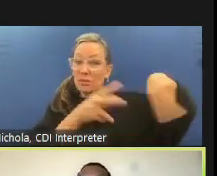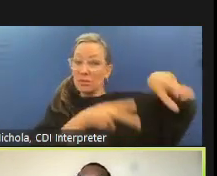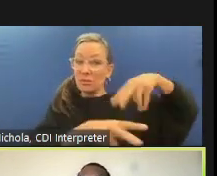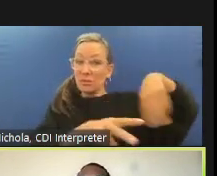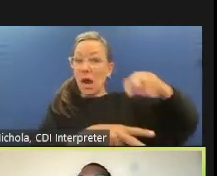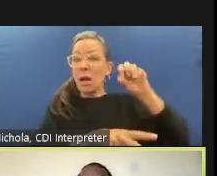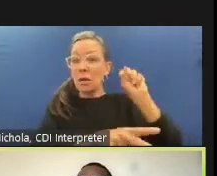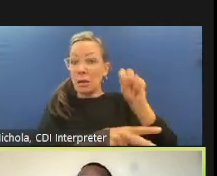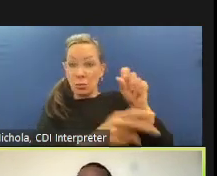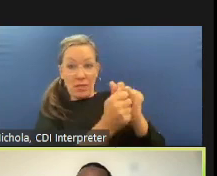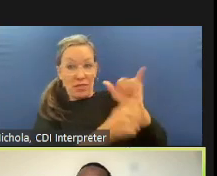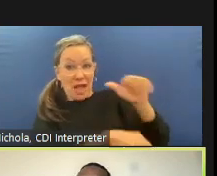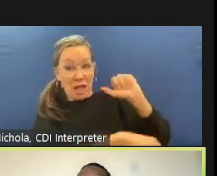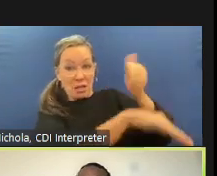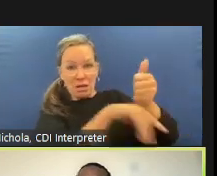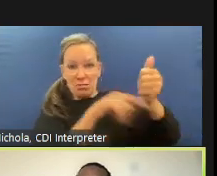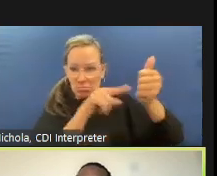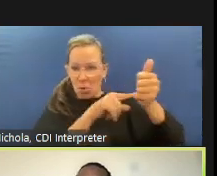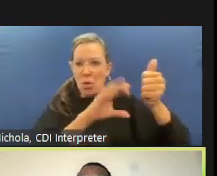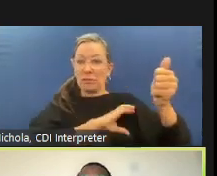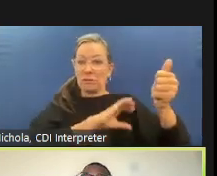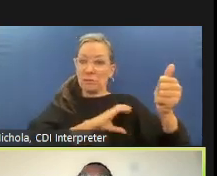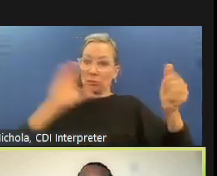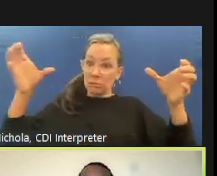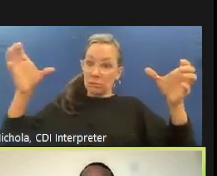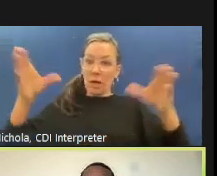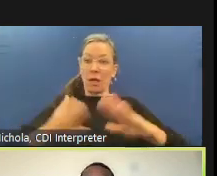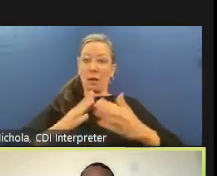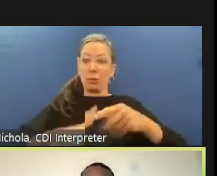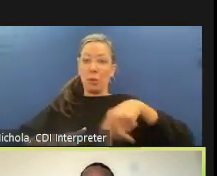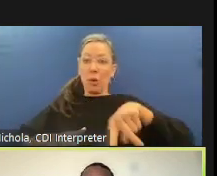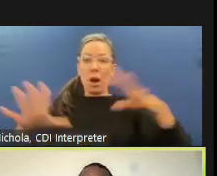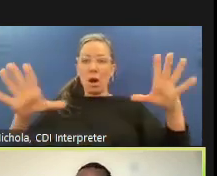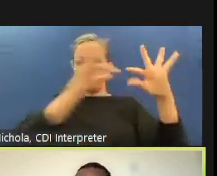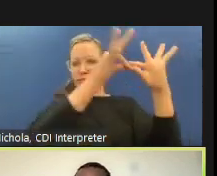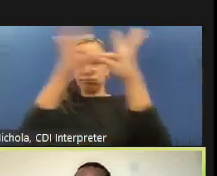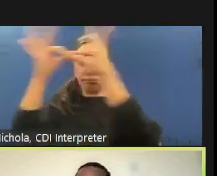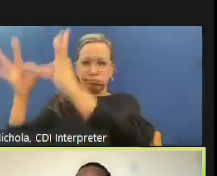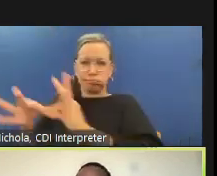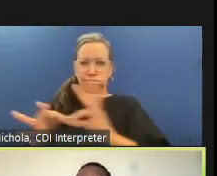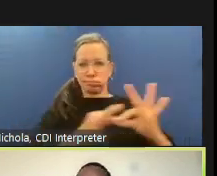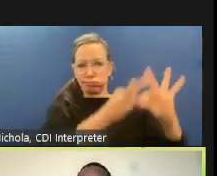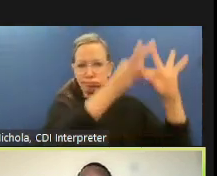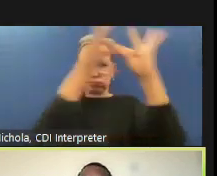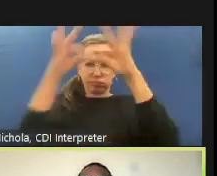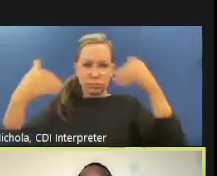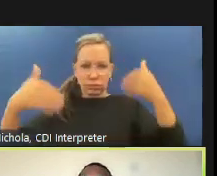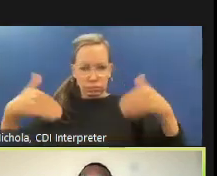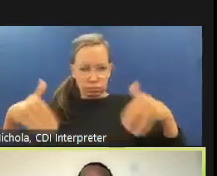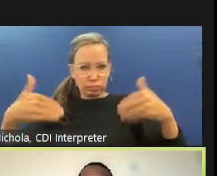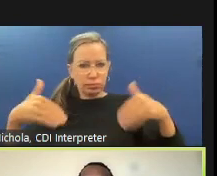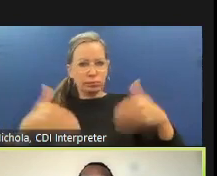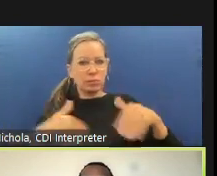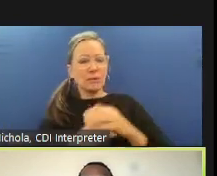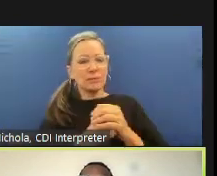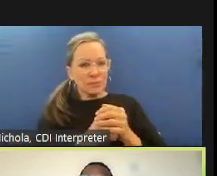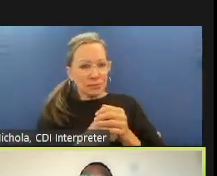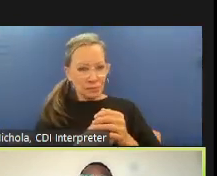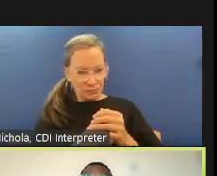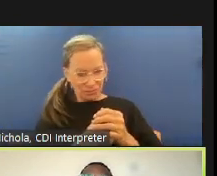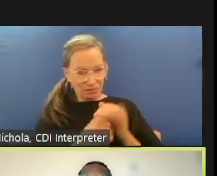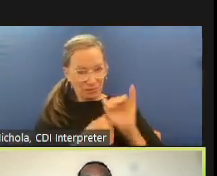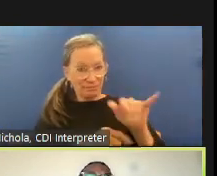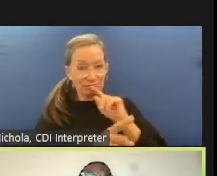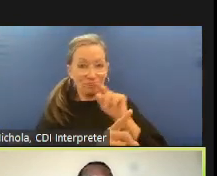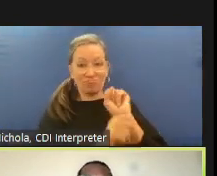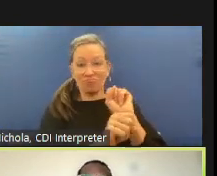that its recommendations and decisions are important and legitimate and come from a basis of